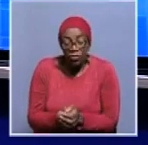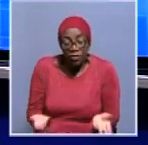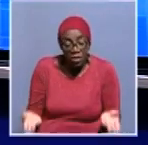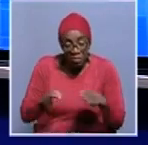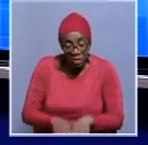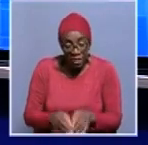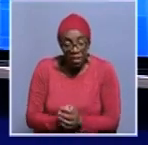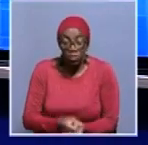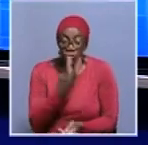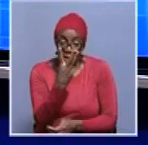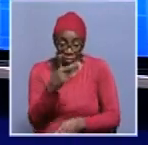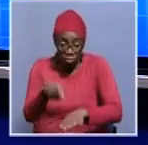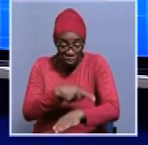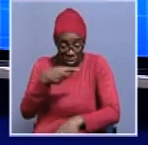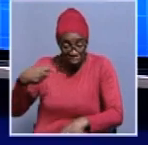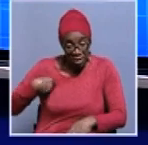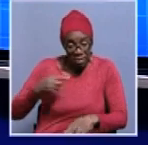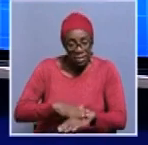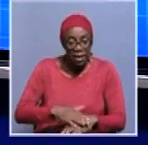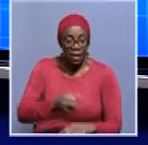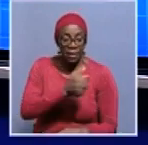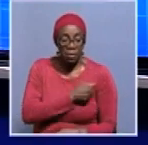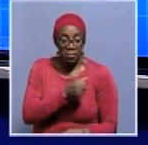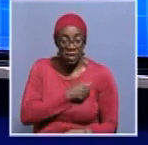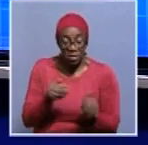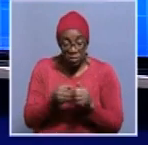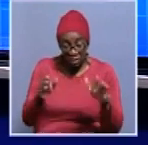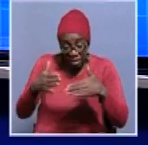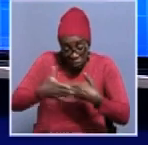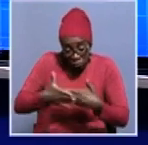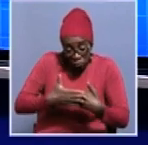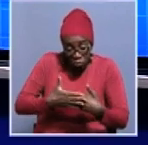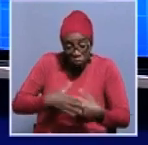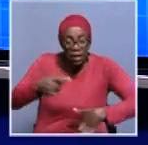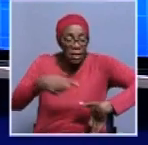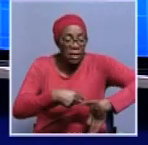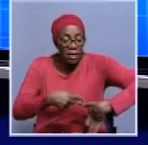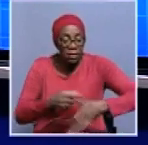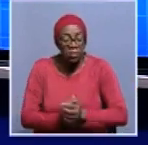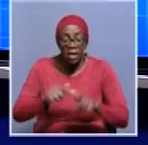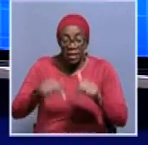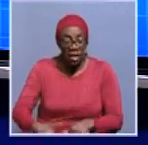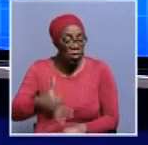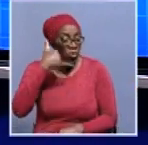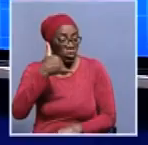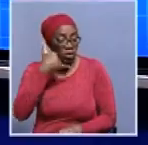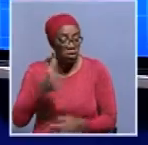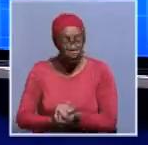joined on the line by in from katima mulilo from charles suyaoya one of the coordinators a very good afternoon sir